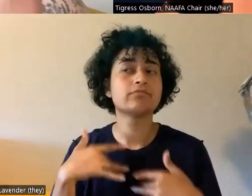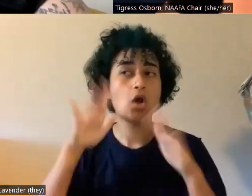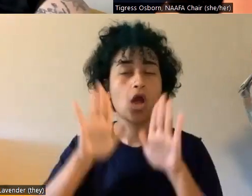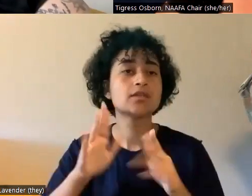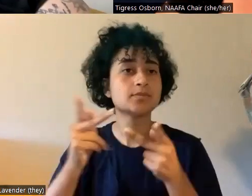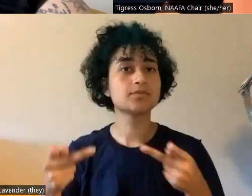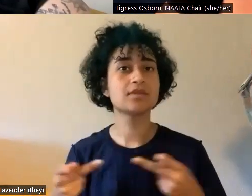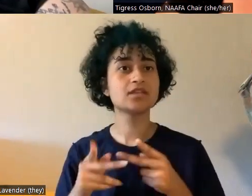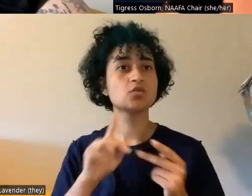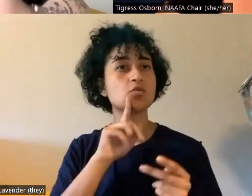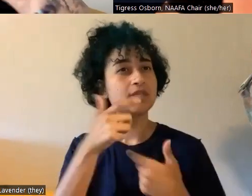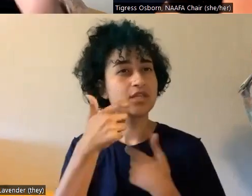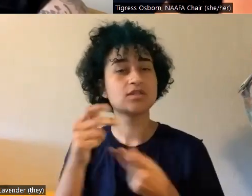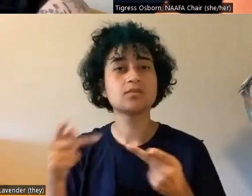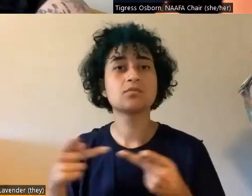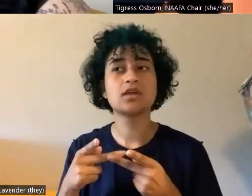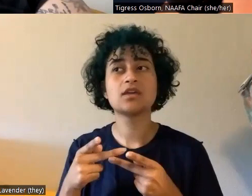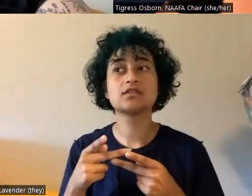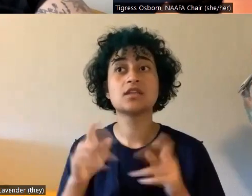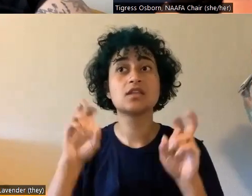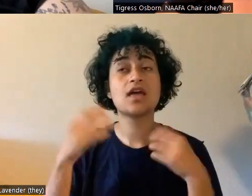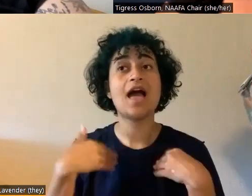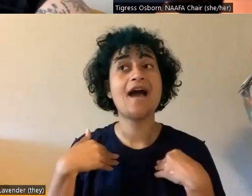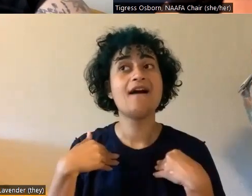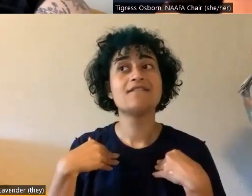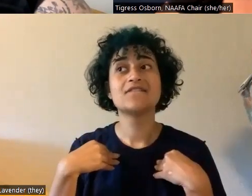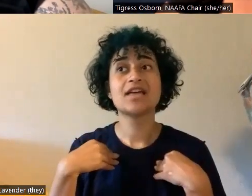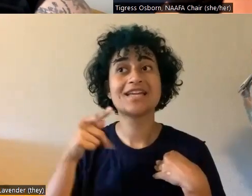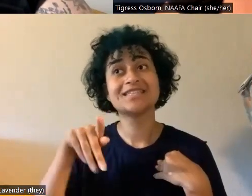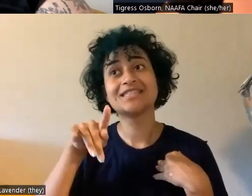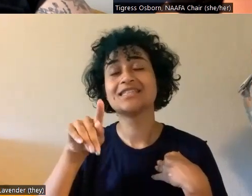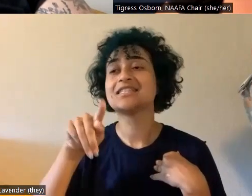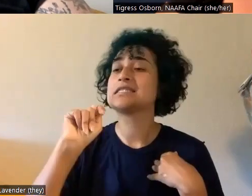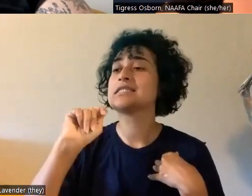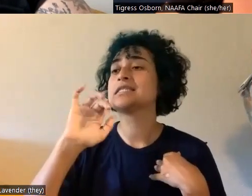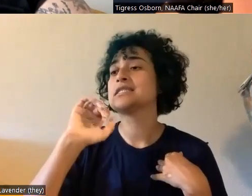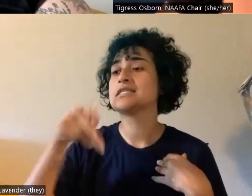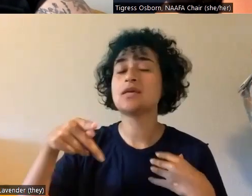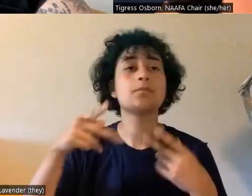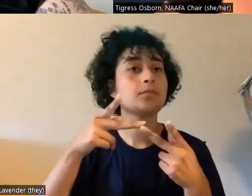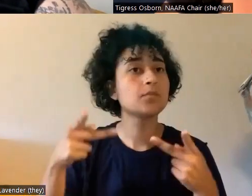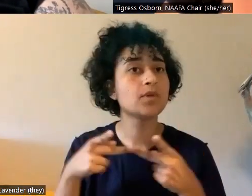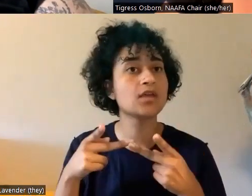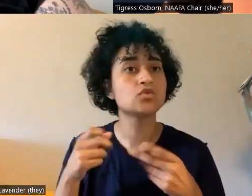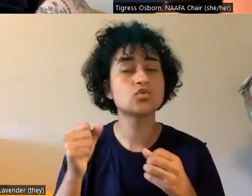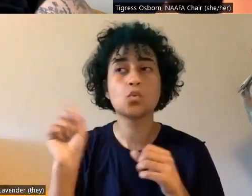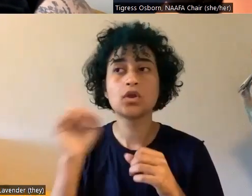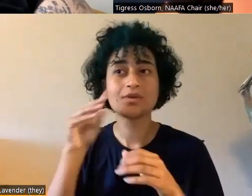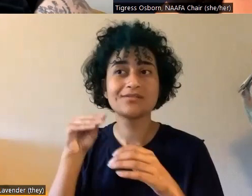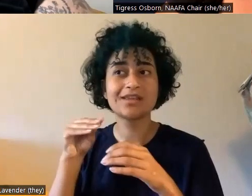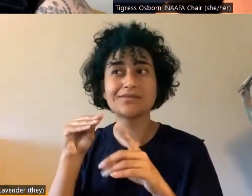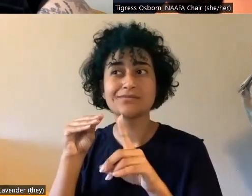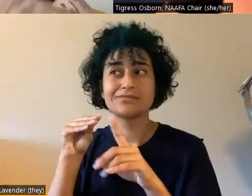where you can just share your tip that you want to invest in the community. And that is a great way for, um,